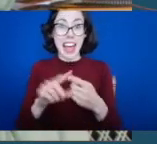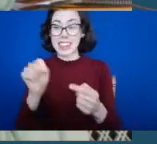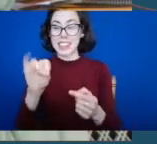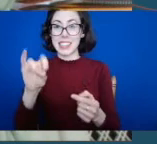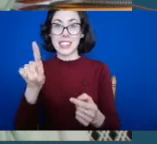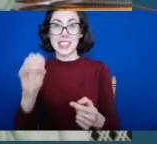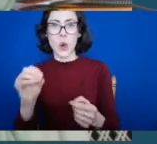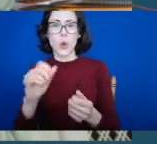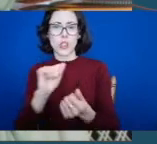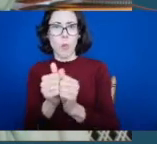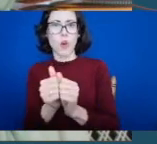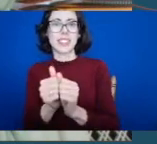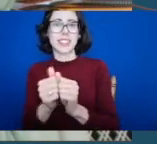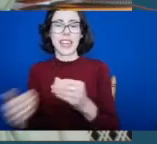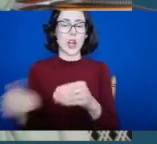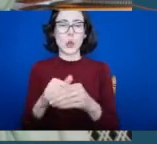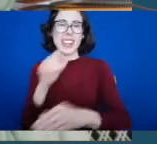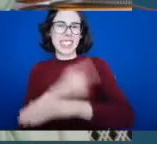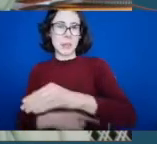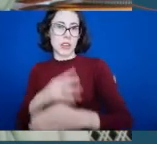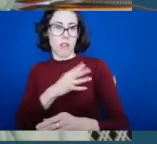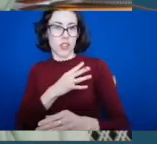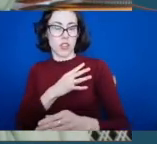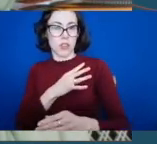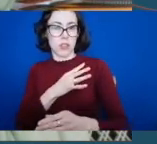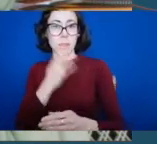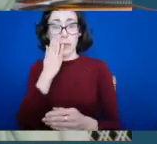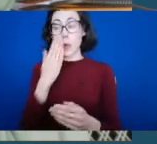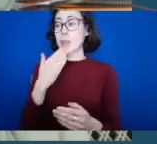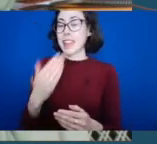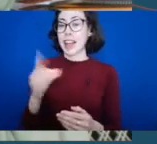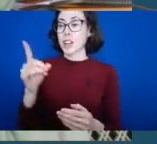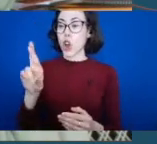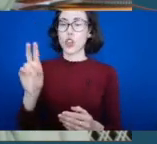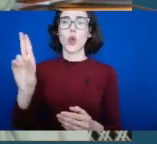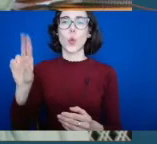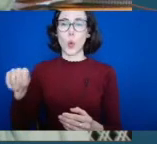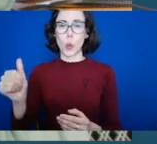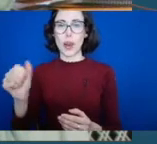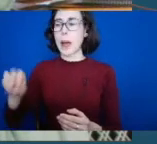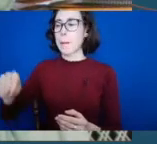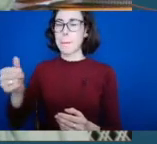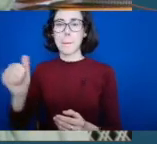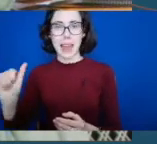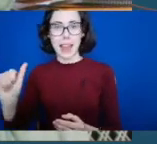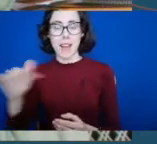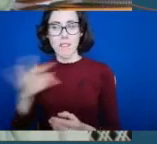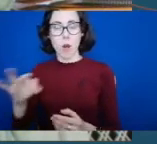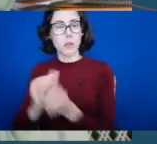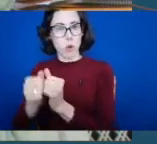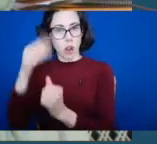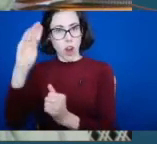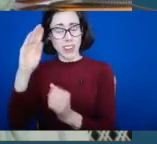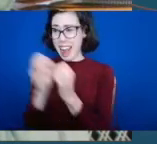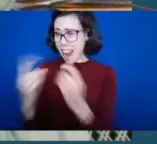local sports partnerships. And I also want to thank Dr Una May of Sport Ireland who is here on the panel of us today and everyone in Sport Ireland for the time and